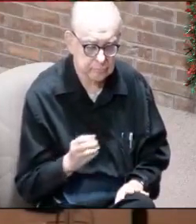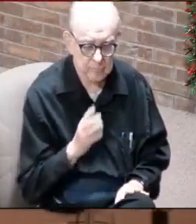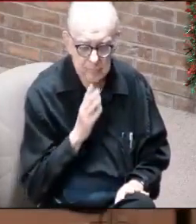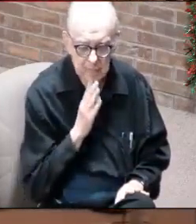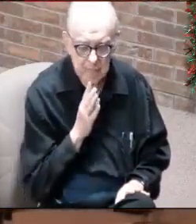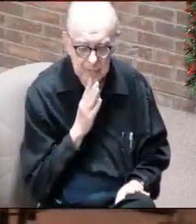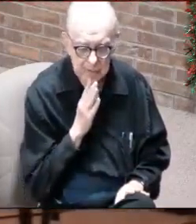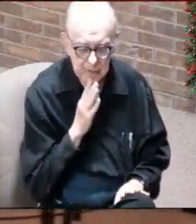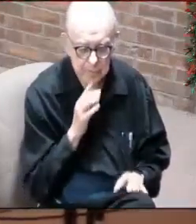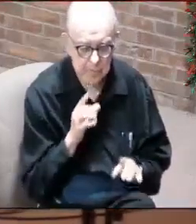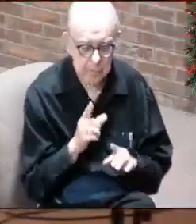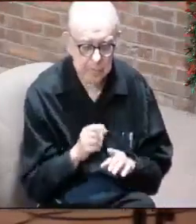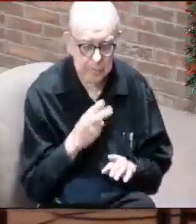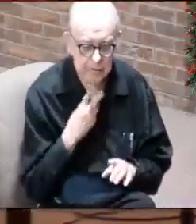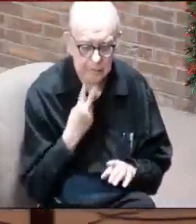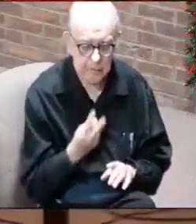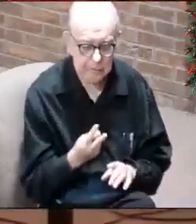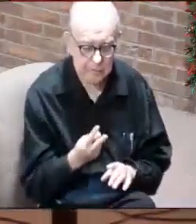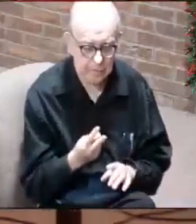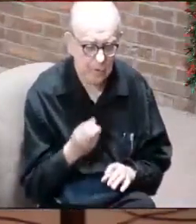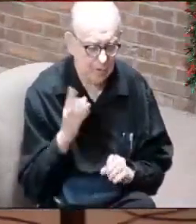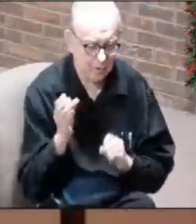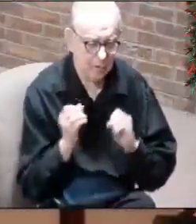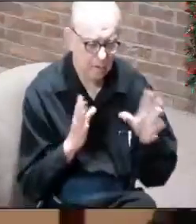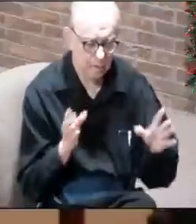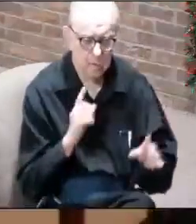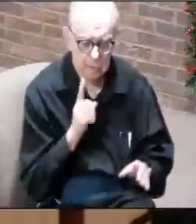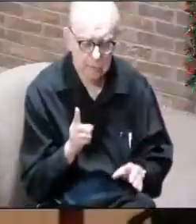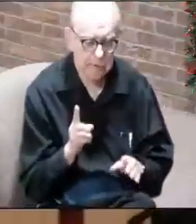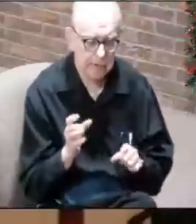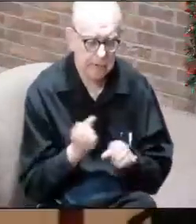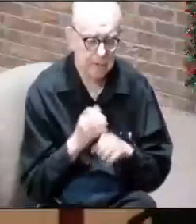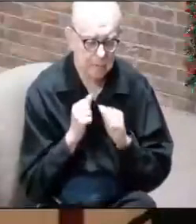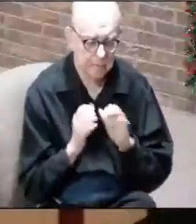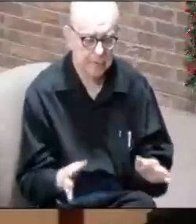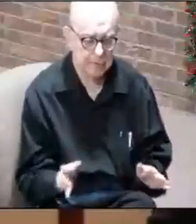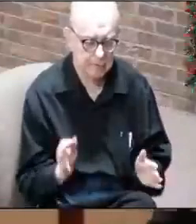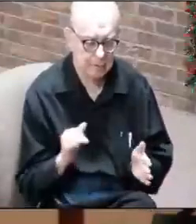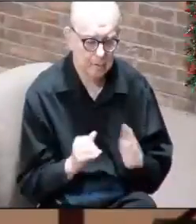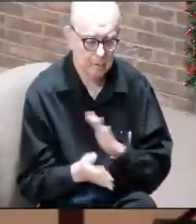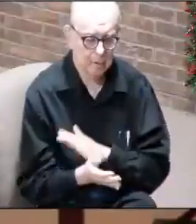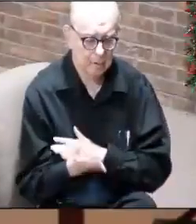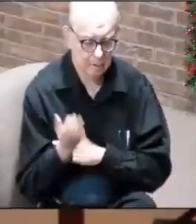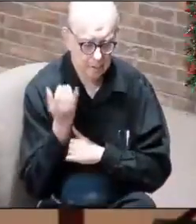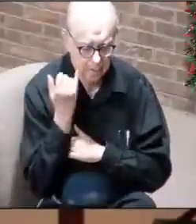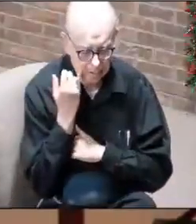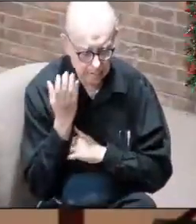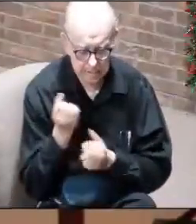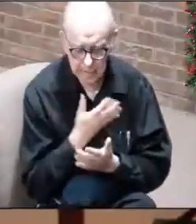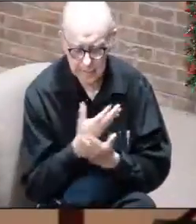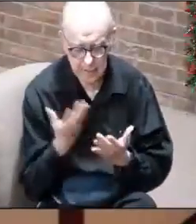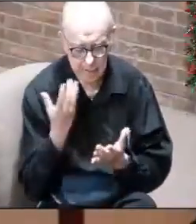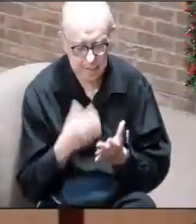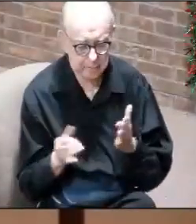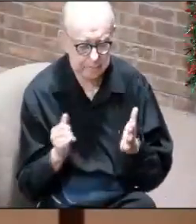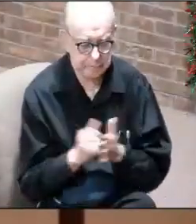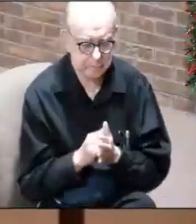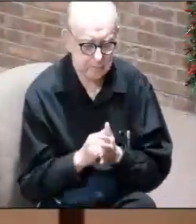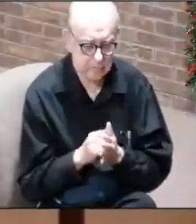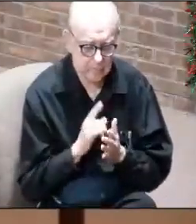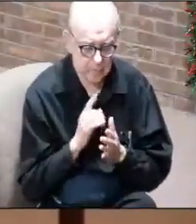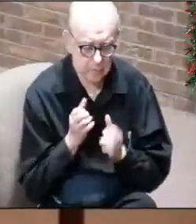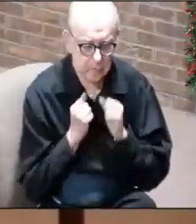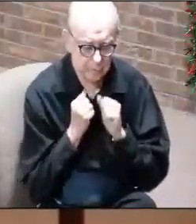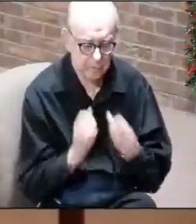and says them out loud will be blessed. And this morning, if you don't get anything out of this, I want you to be